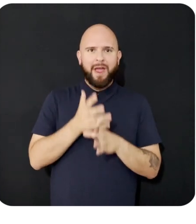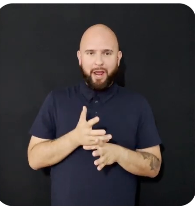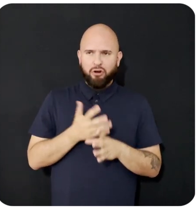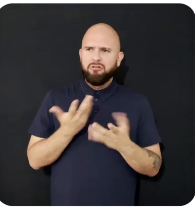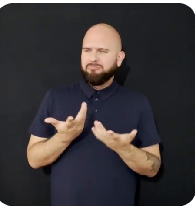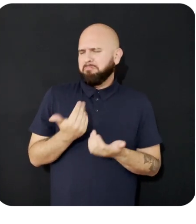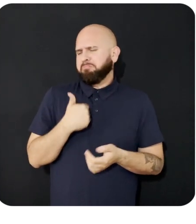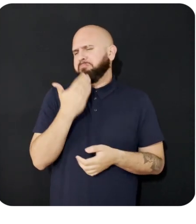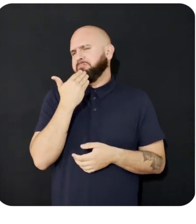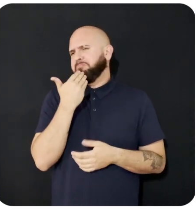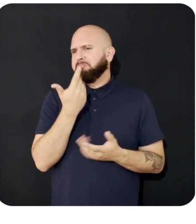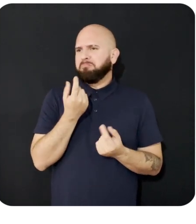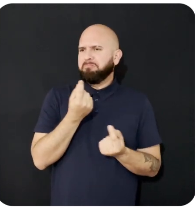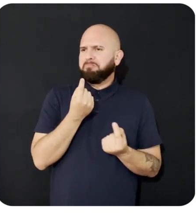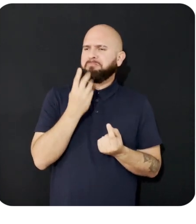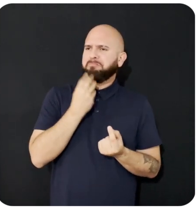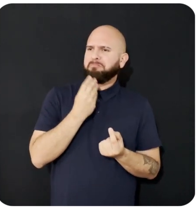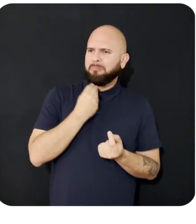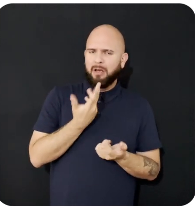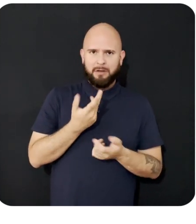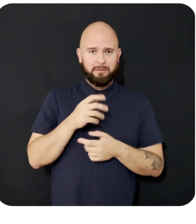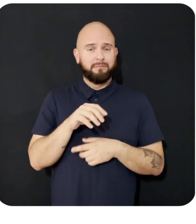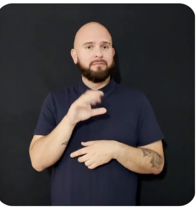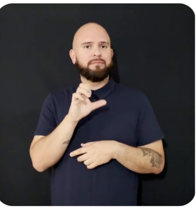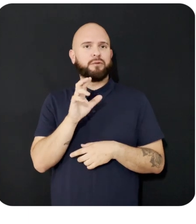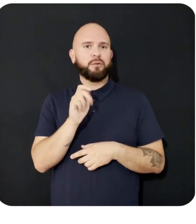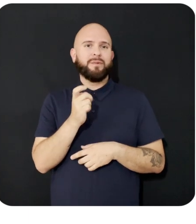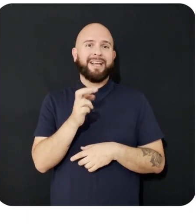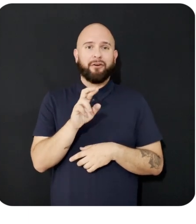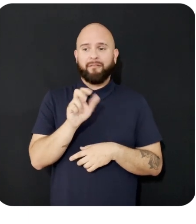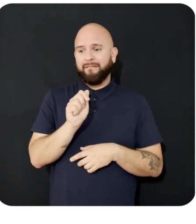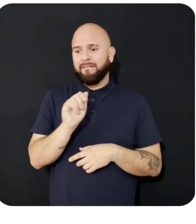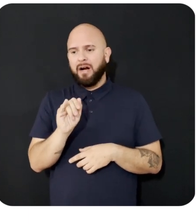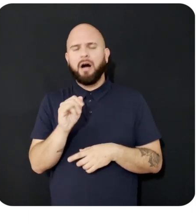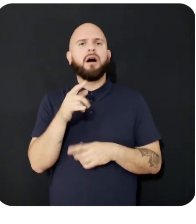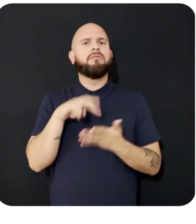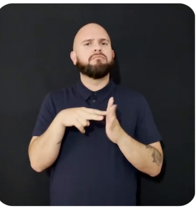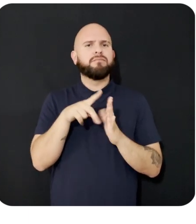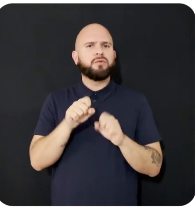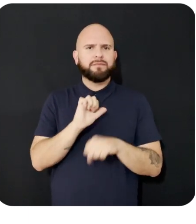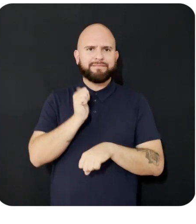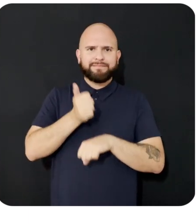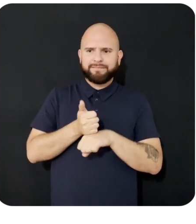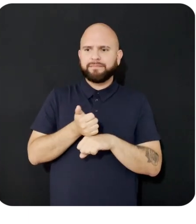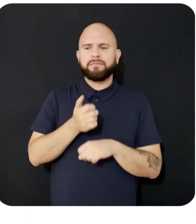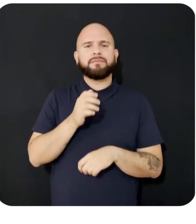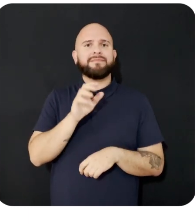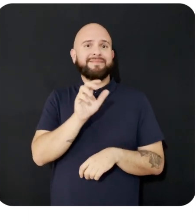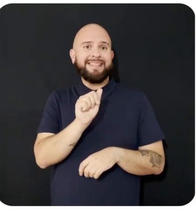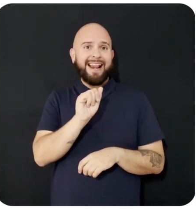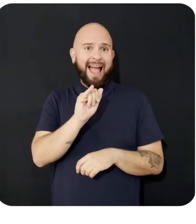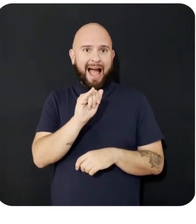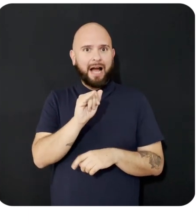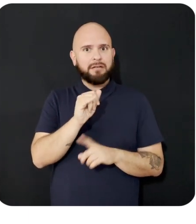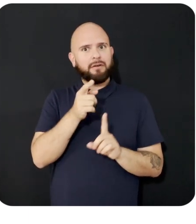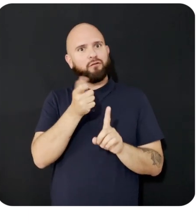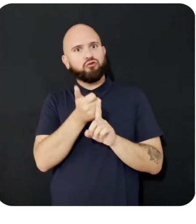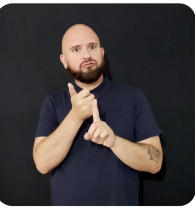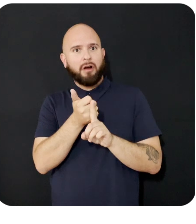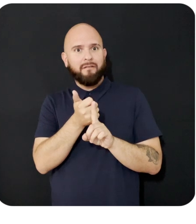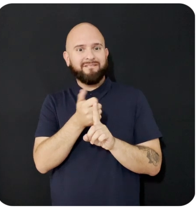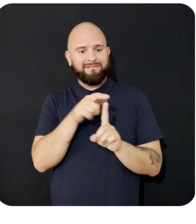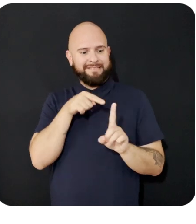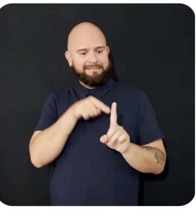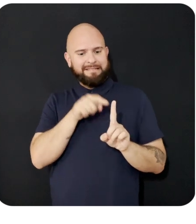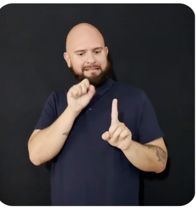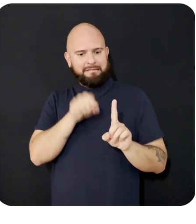let you create an AI version of yourself that can carry on one-on-one conversations with your audience members at